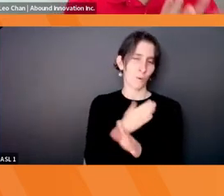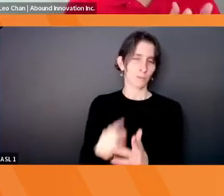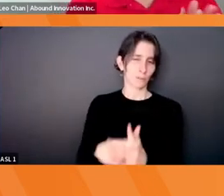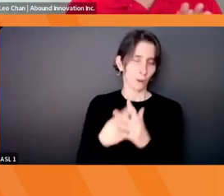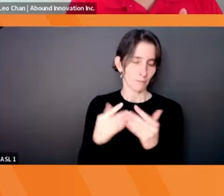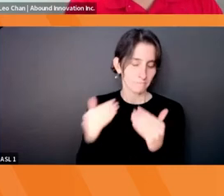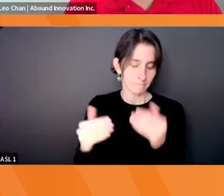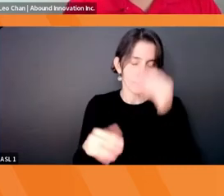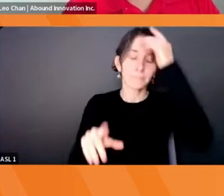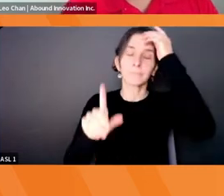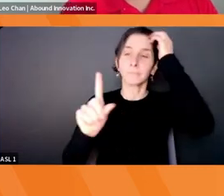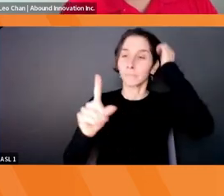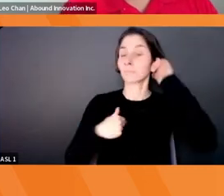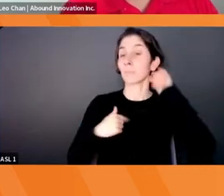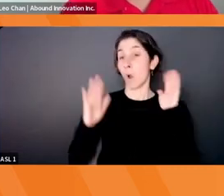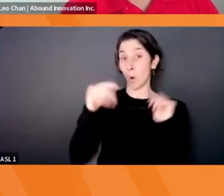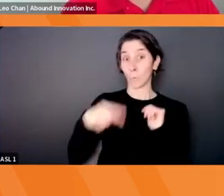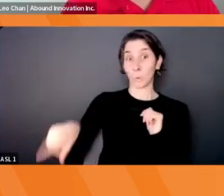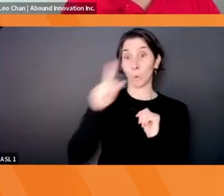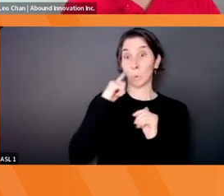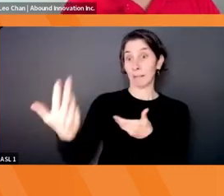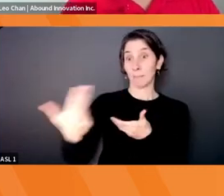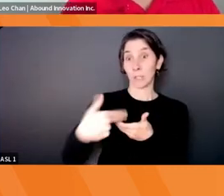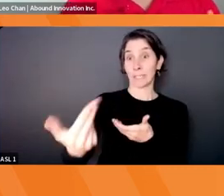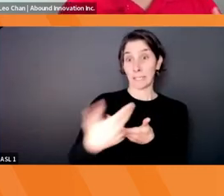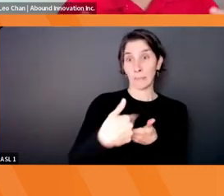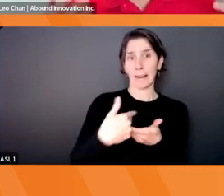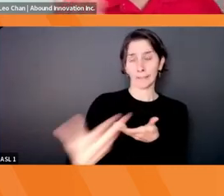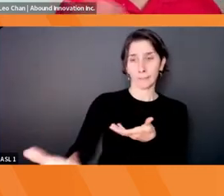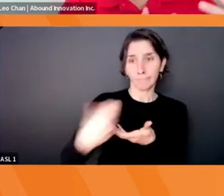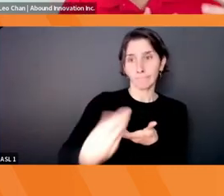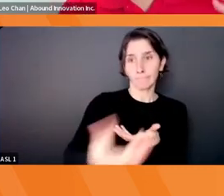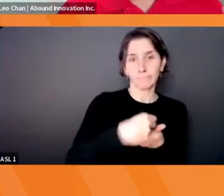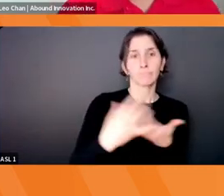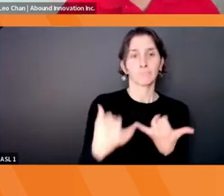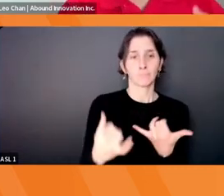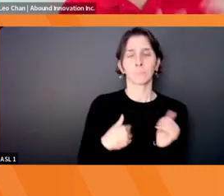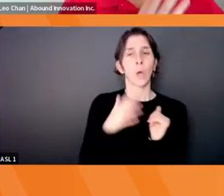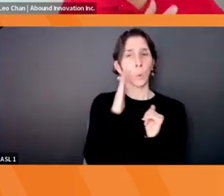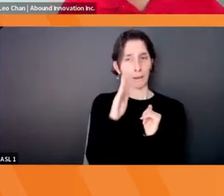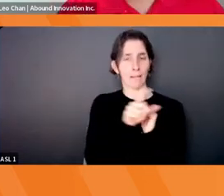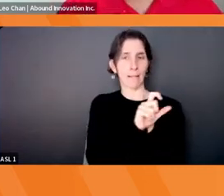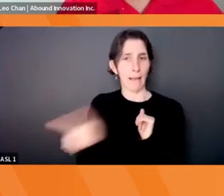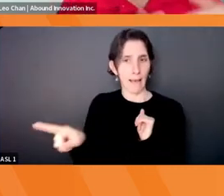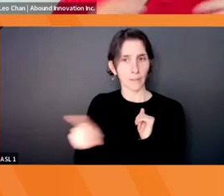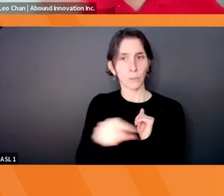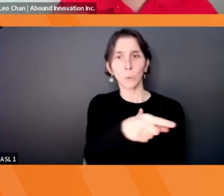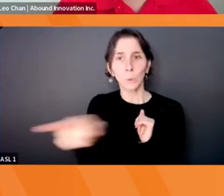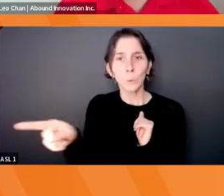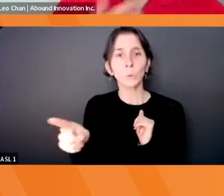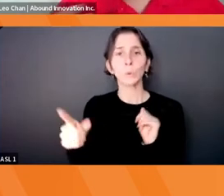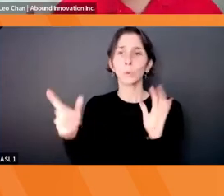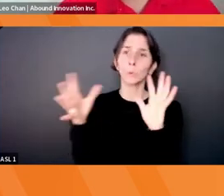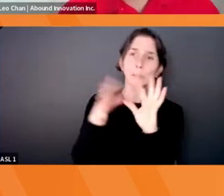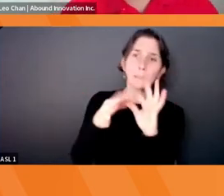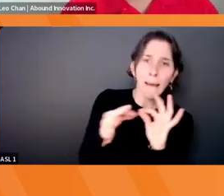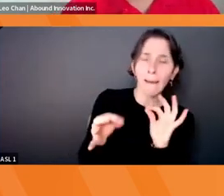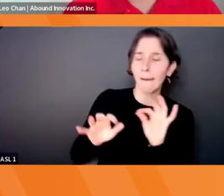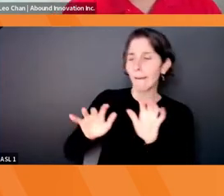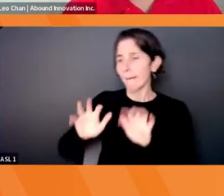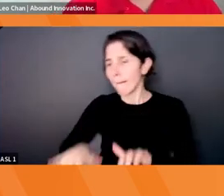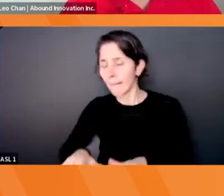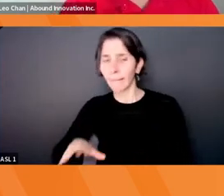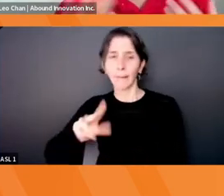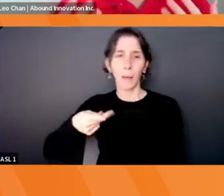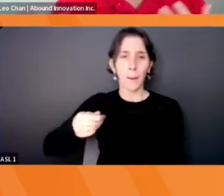hoping that you will participate and engage today. And so I will actually ask you to say things, post things, there's going to be